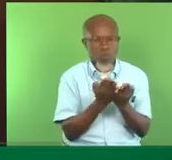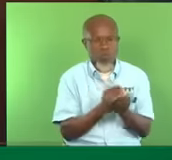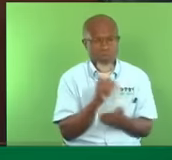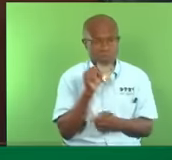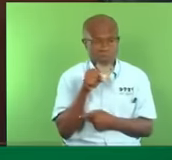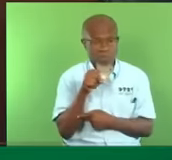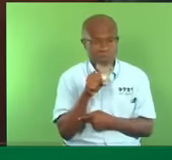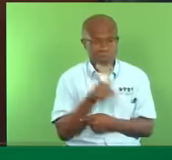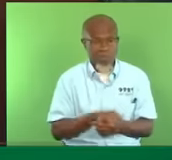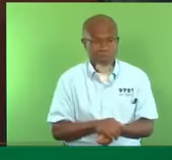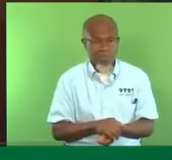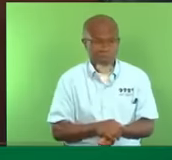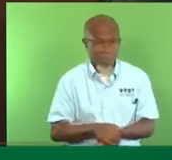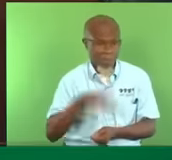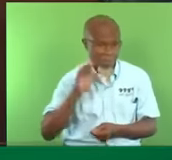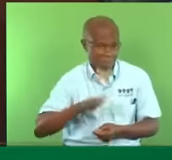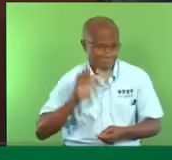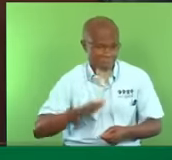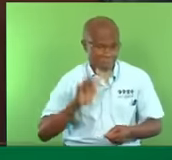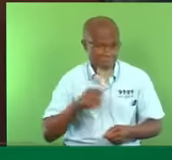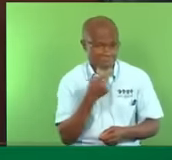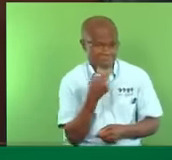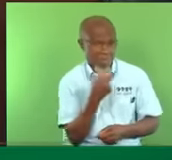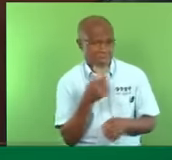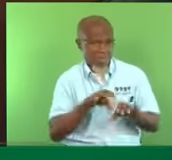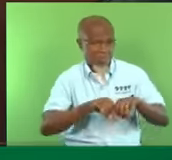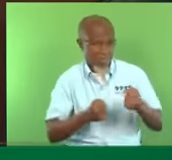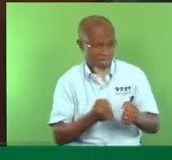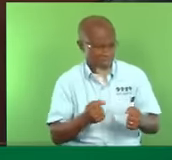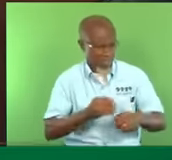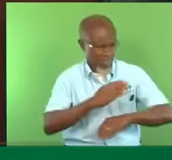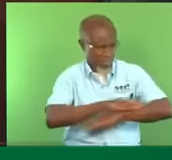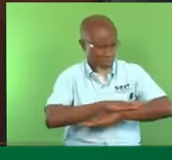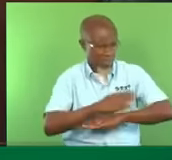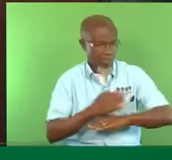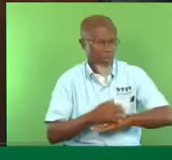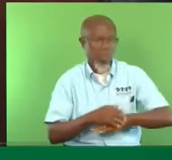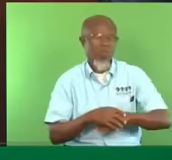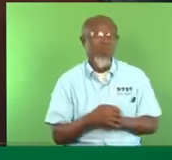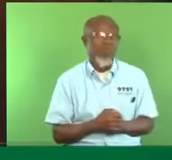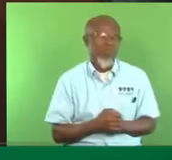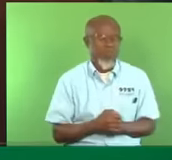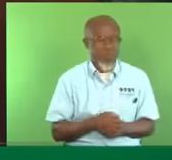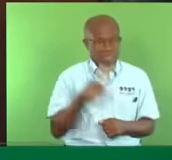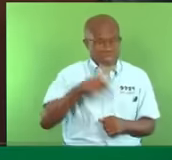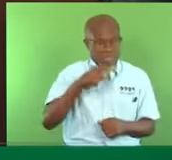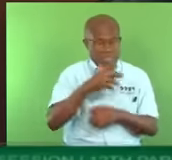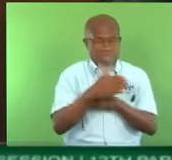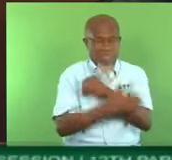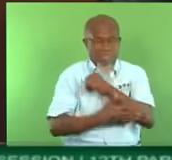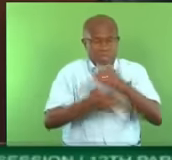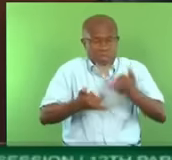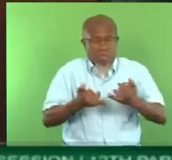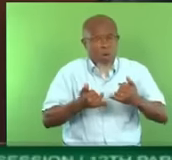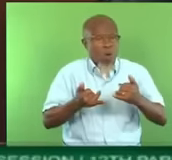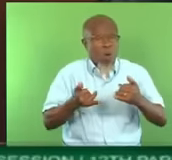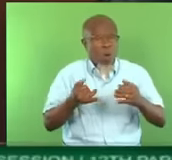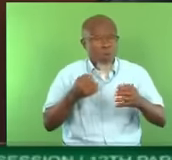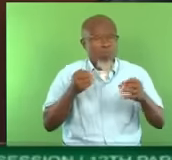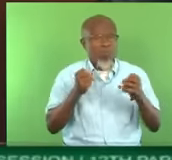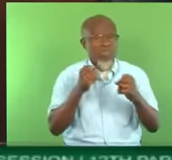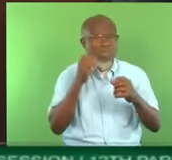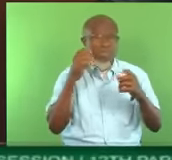Yeah. Mr. Deputy Speaker, this country today overridden with crime. Overridden.